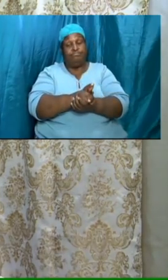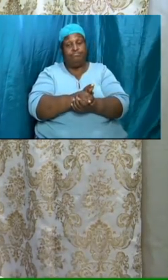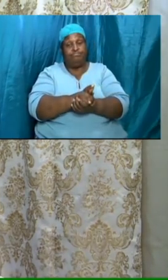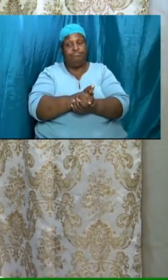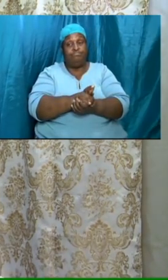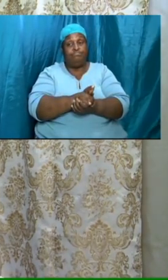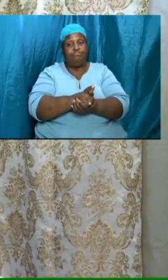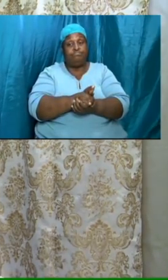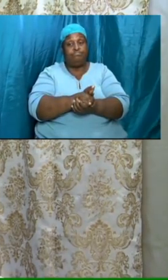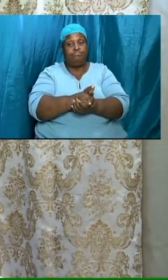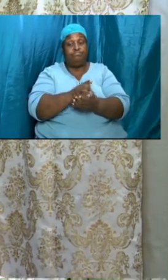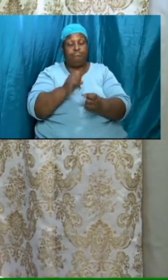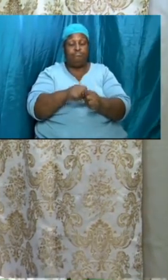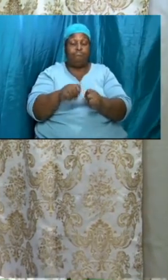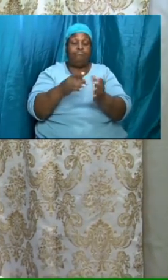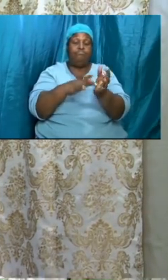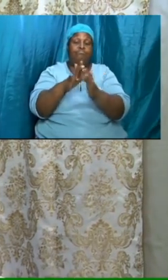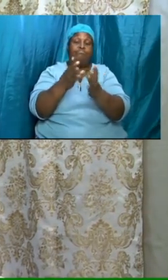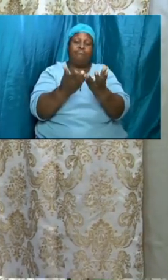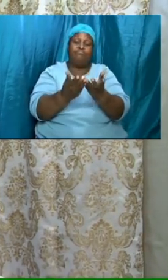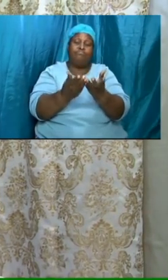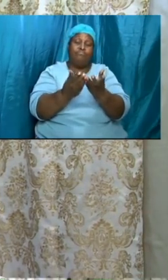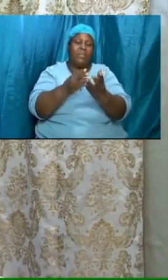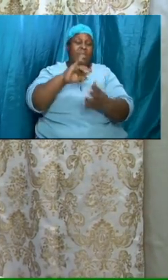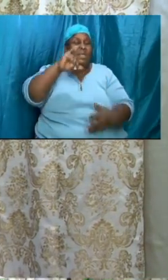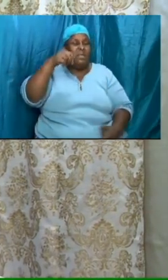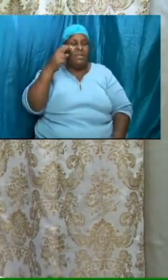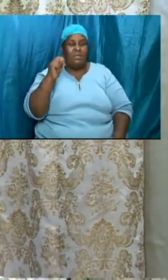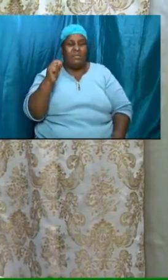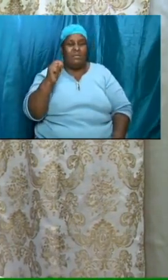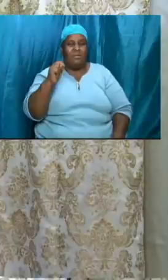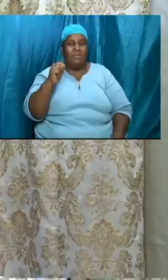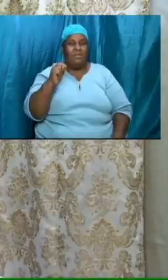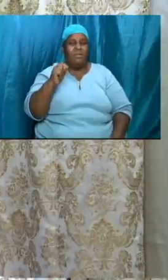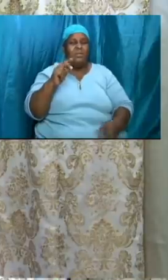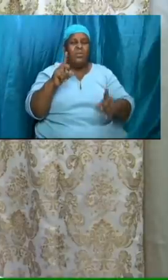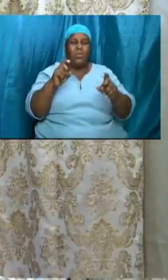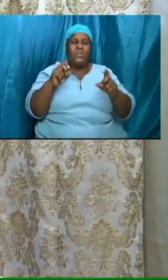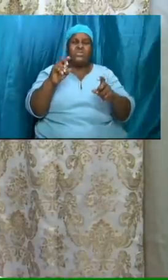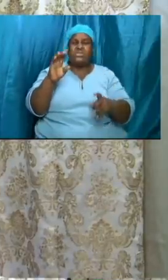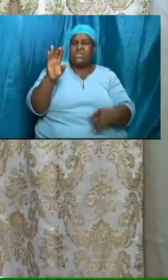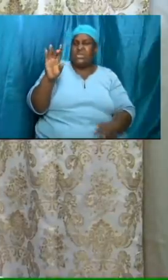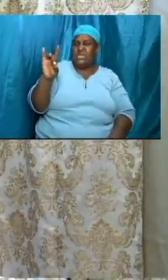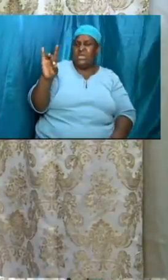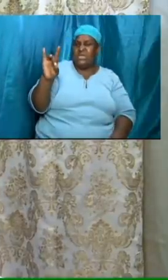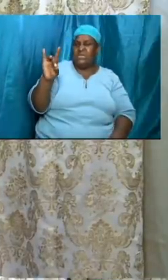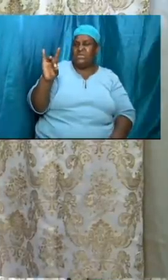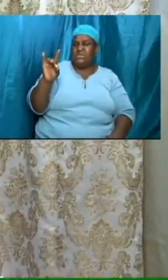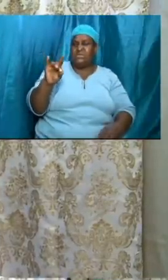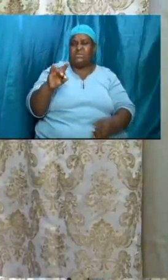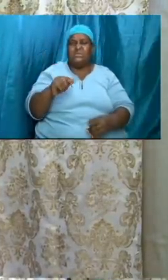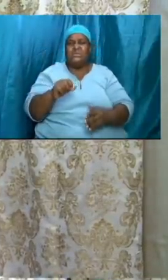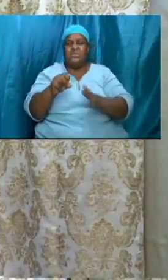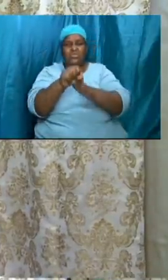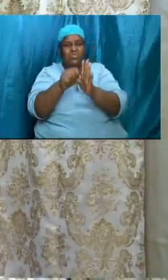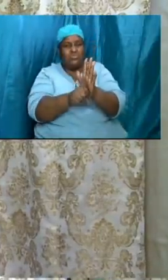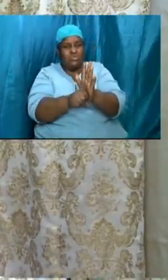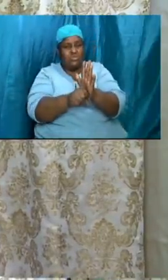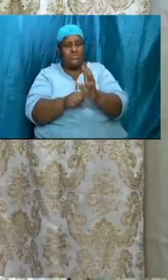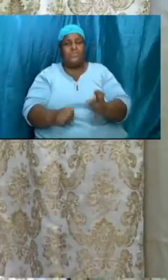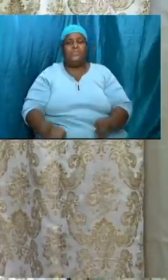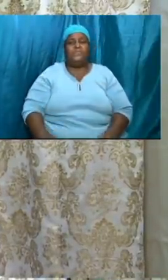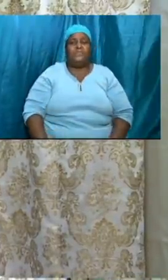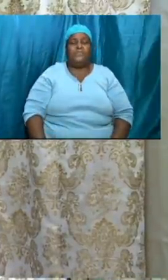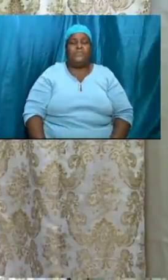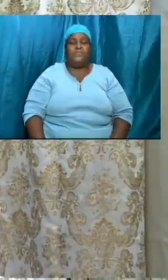st john and without going back in fact if you look at question eight there are some scriptures there right if we flip the chart